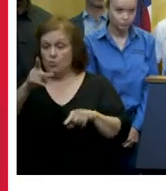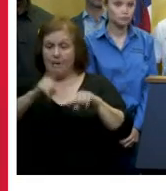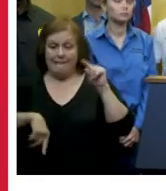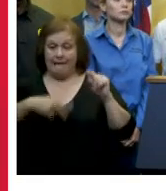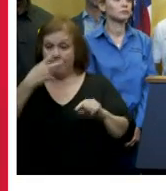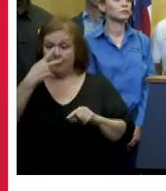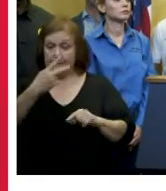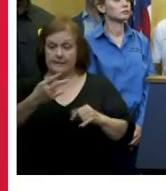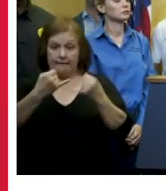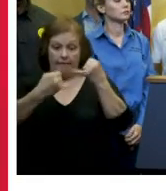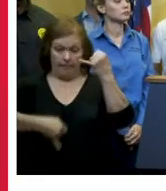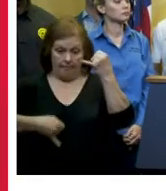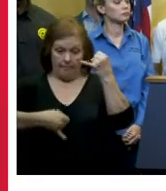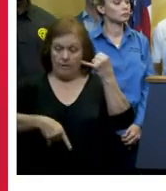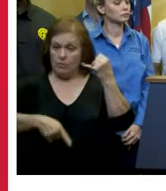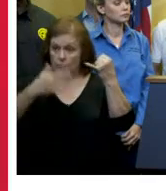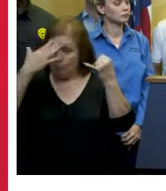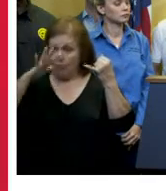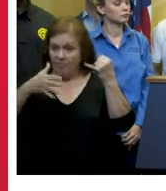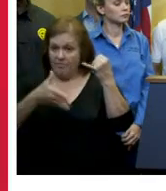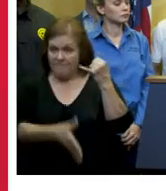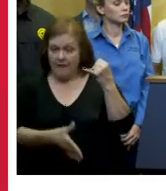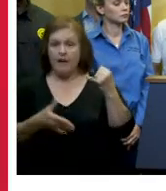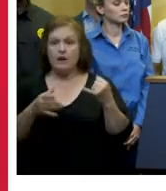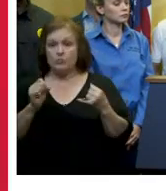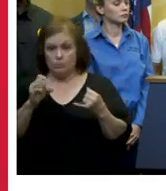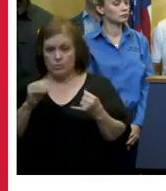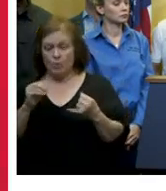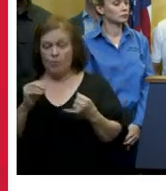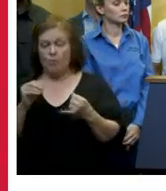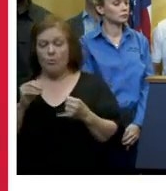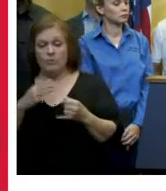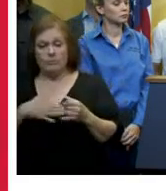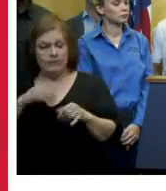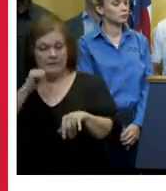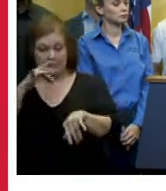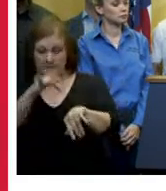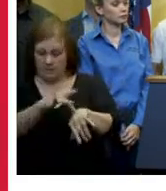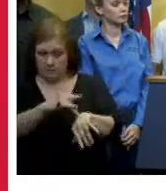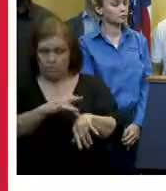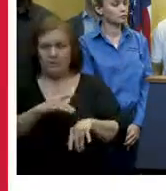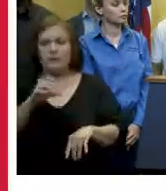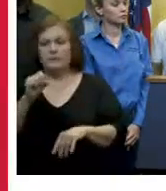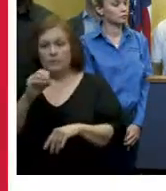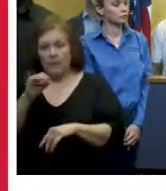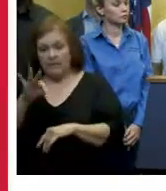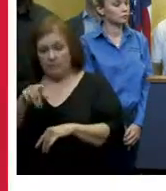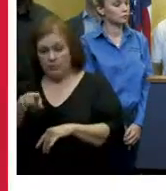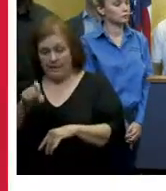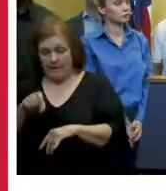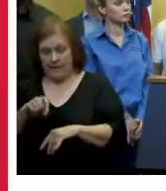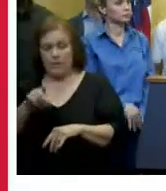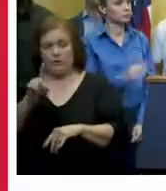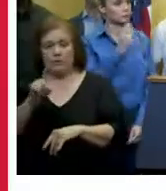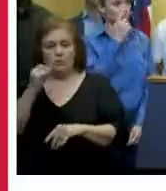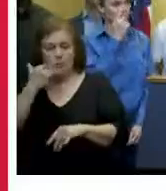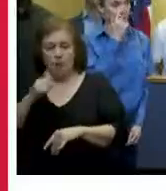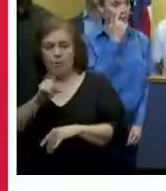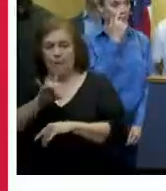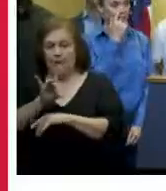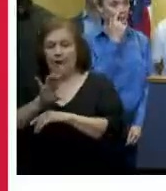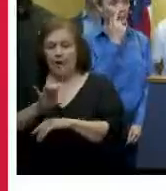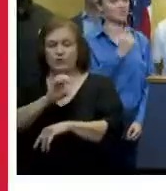among the rubble downed lines should be reported immediately by calling 1-800-entragy customers are reminded